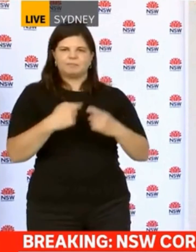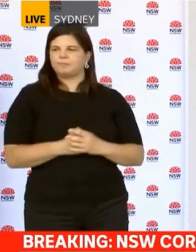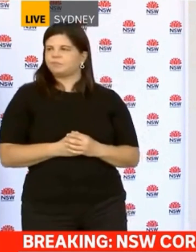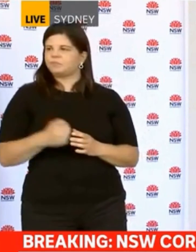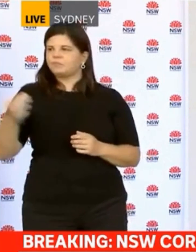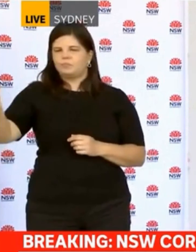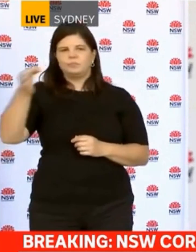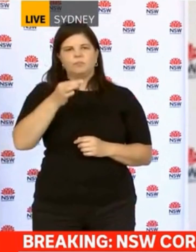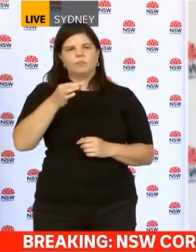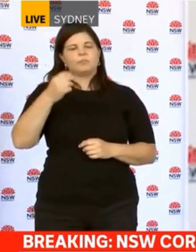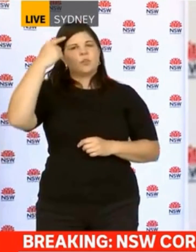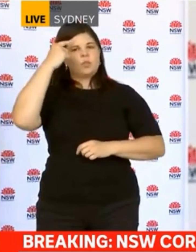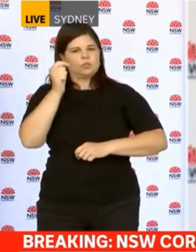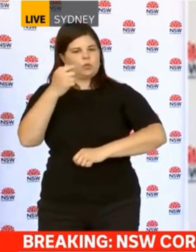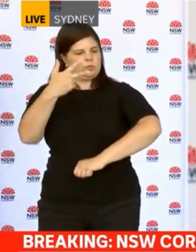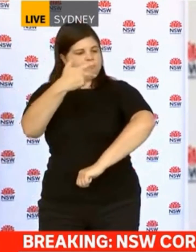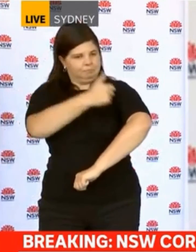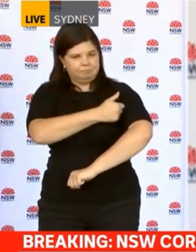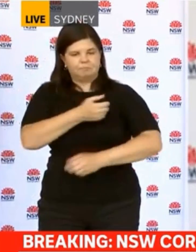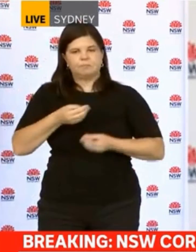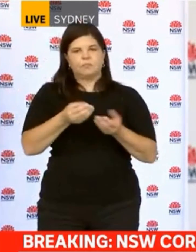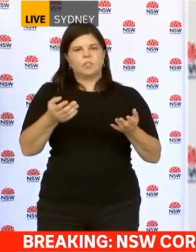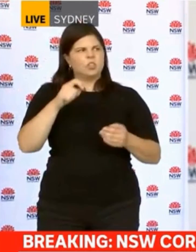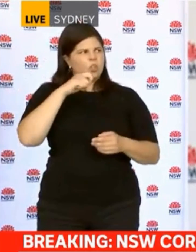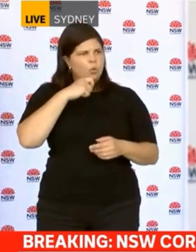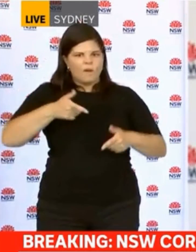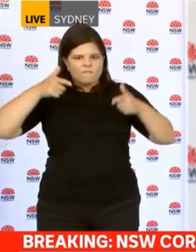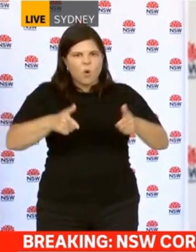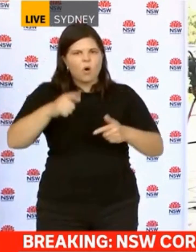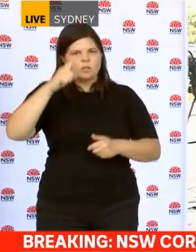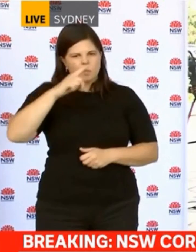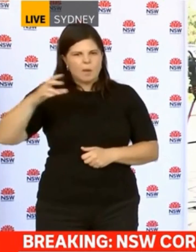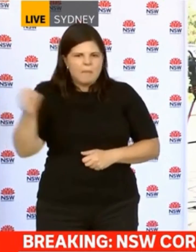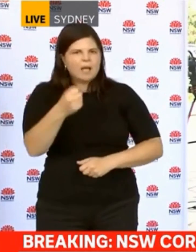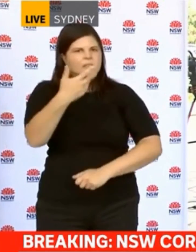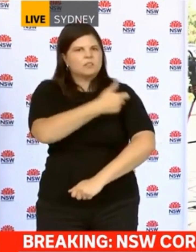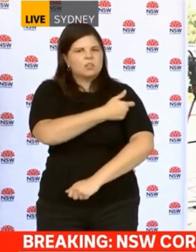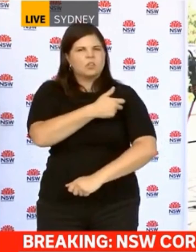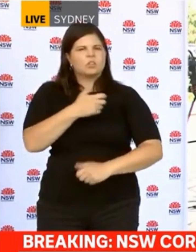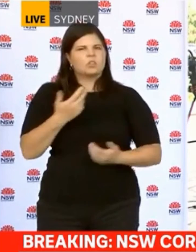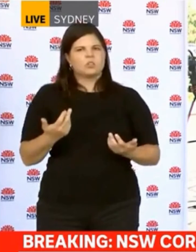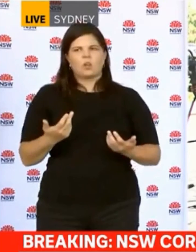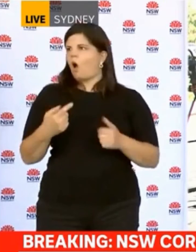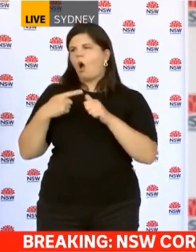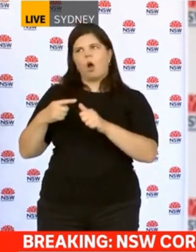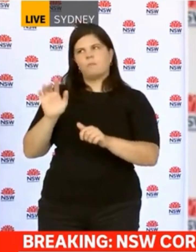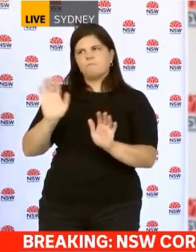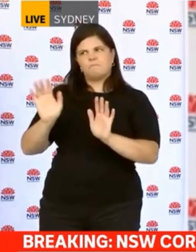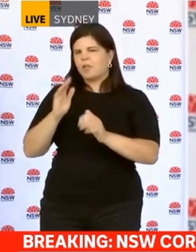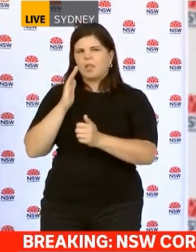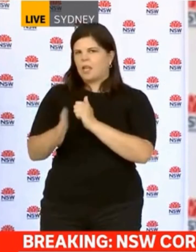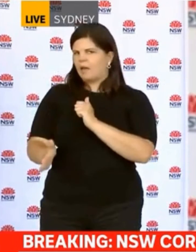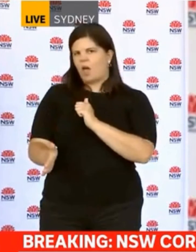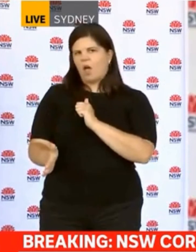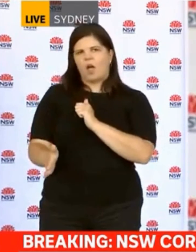public health orders to force people or encourage people to take up that vaccine? Look, we've never been in a